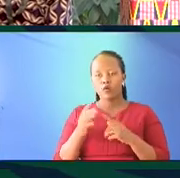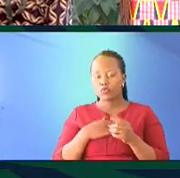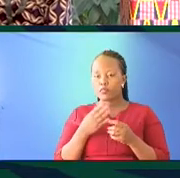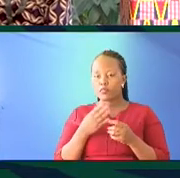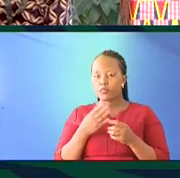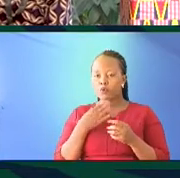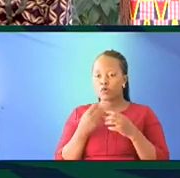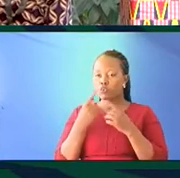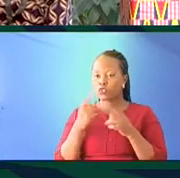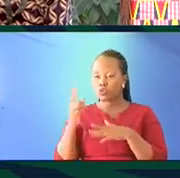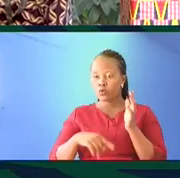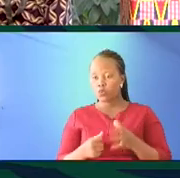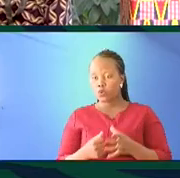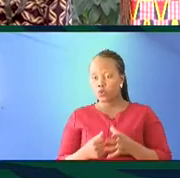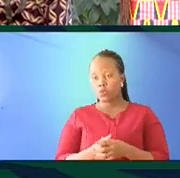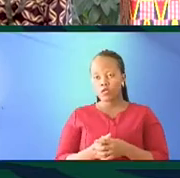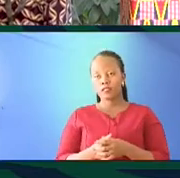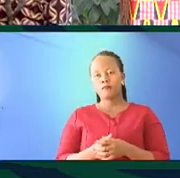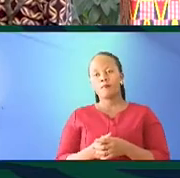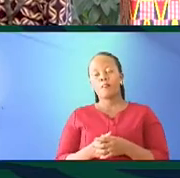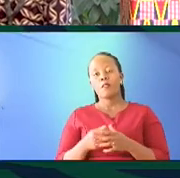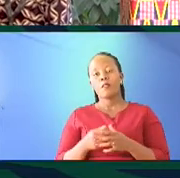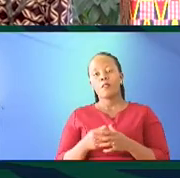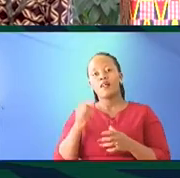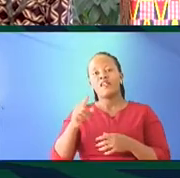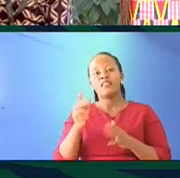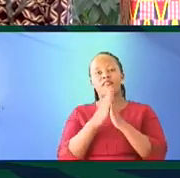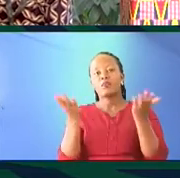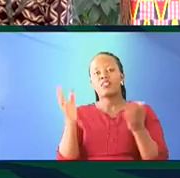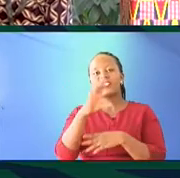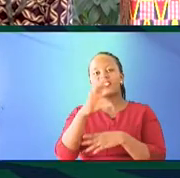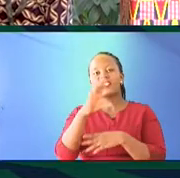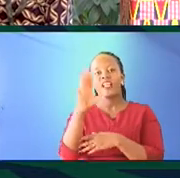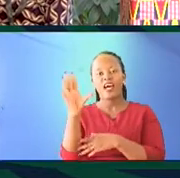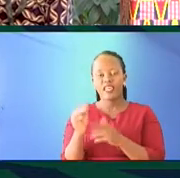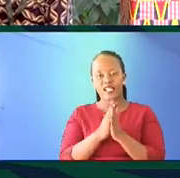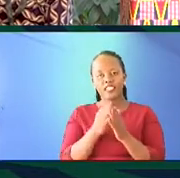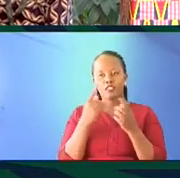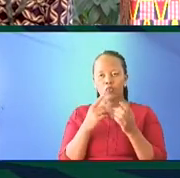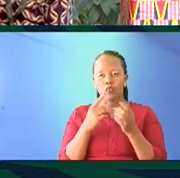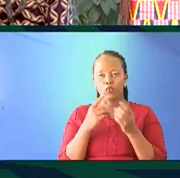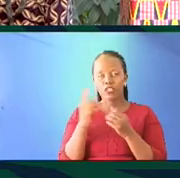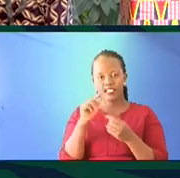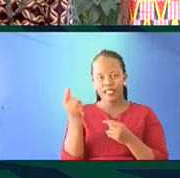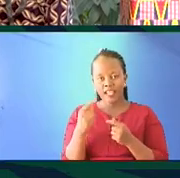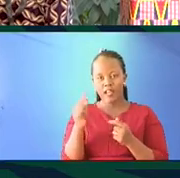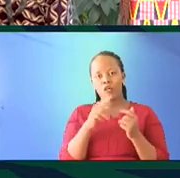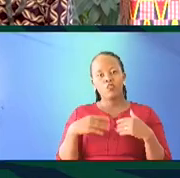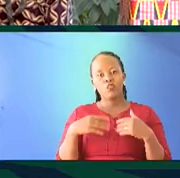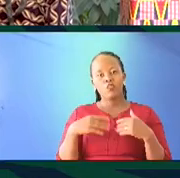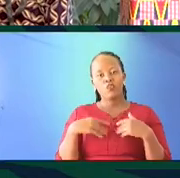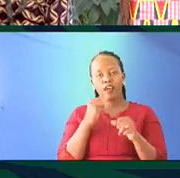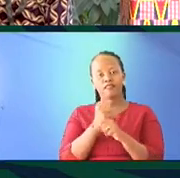from these books in African languages spoken in Kenya, we have also done